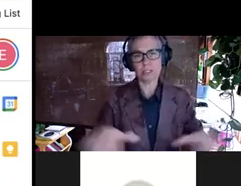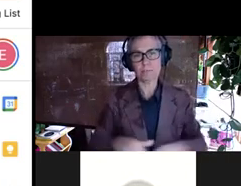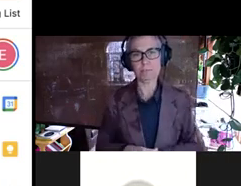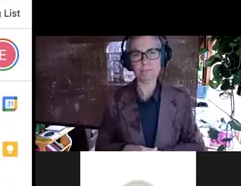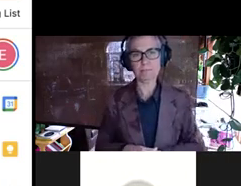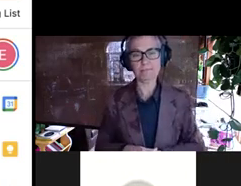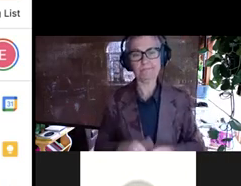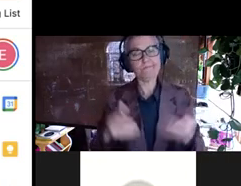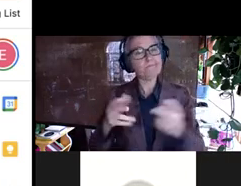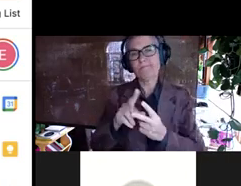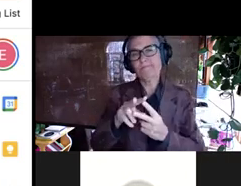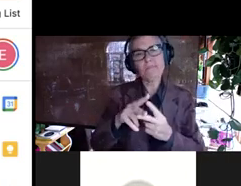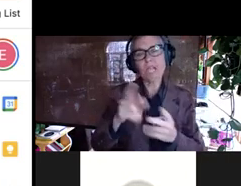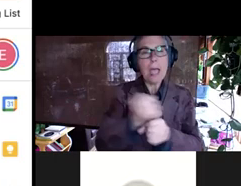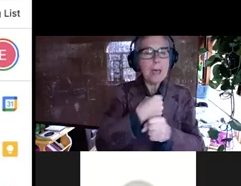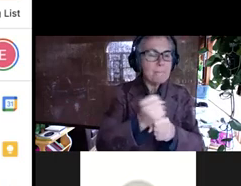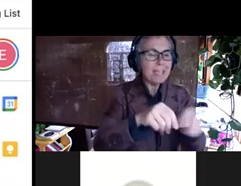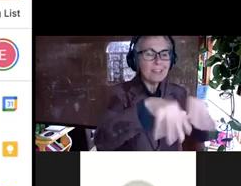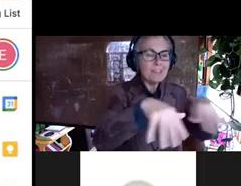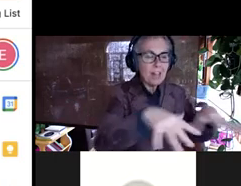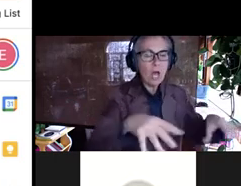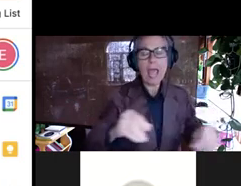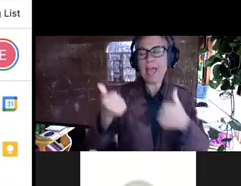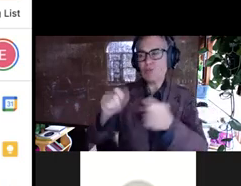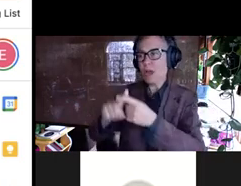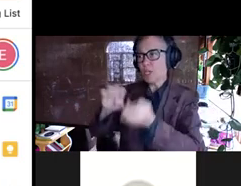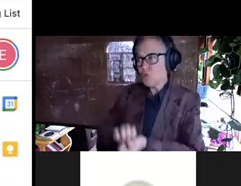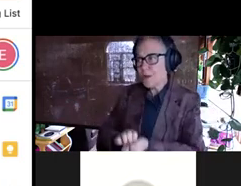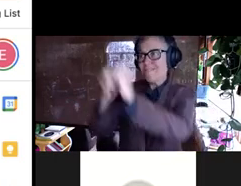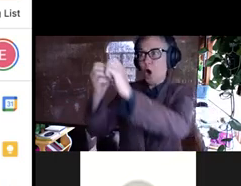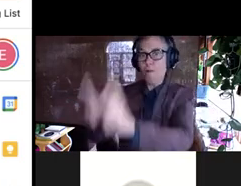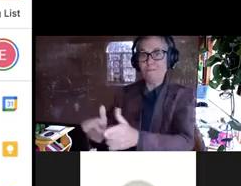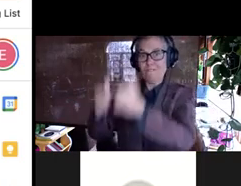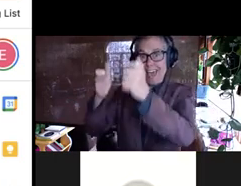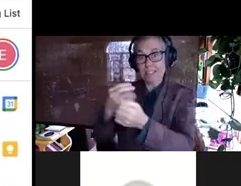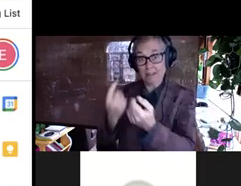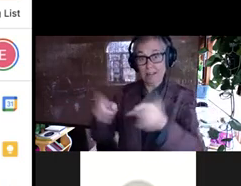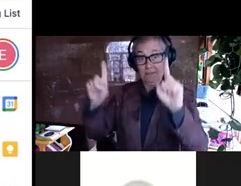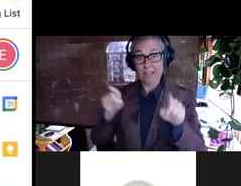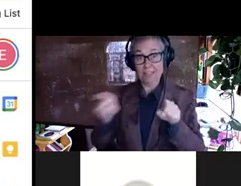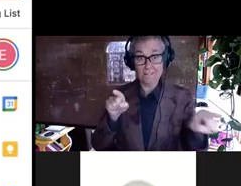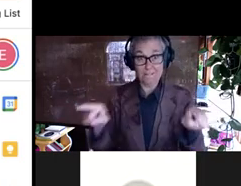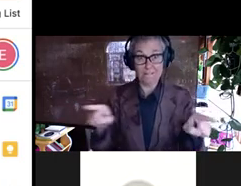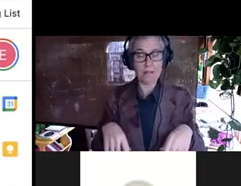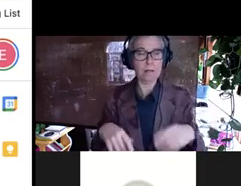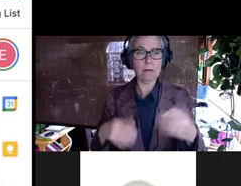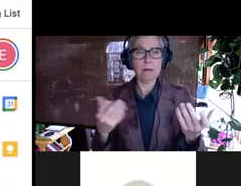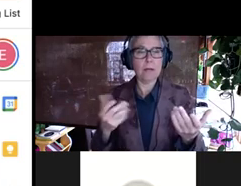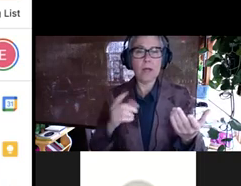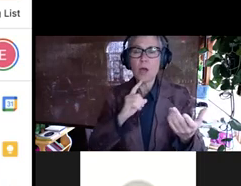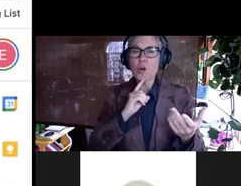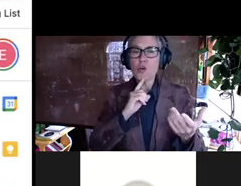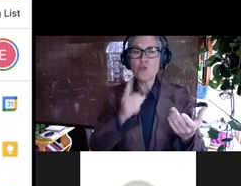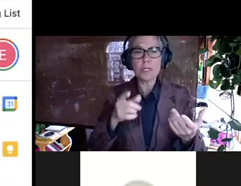of constructing the phylogeny and in the case of trying to evolve things quickly and effectively, it's a kind of outstanding